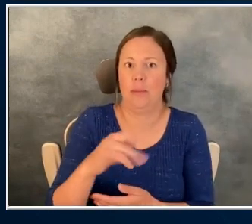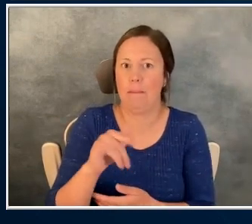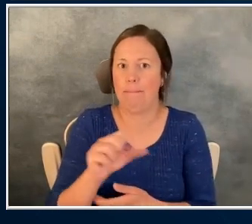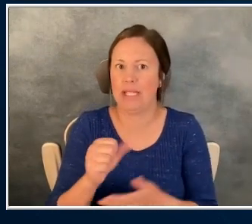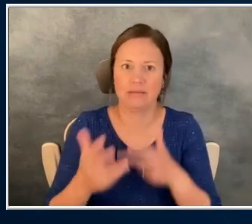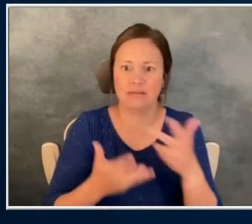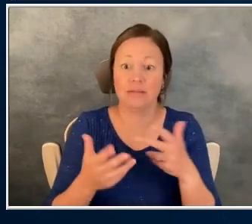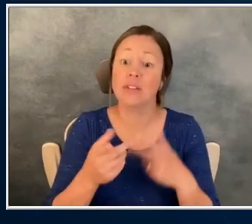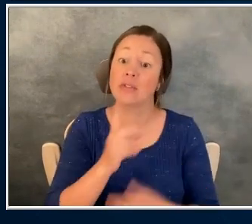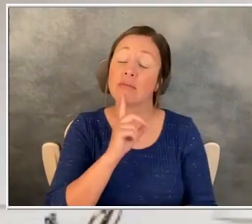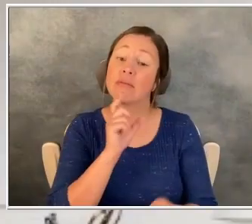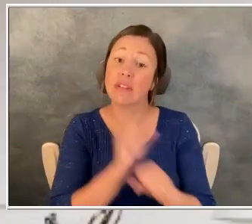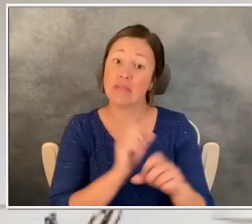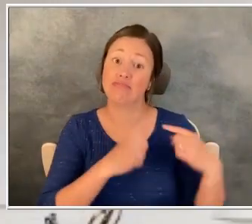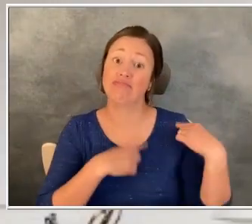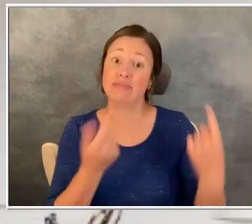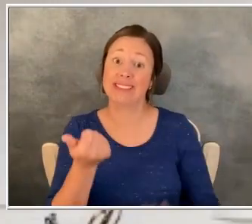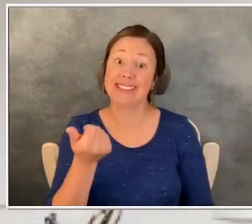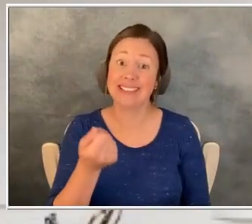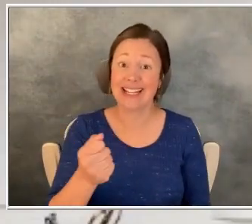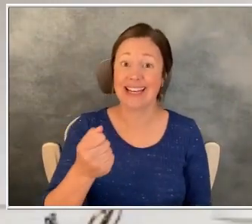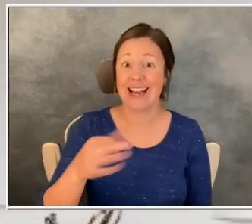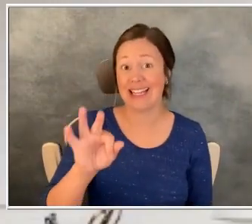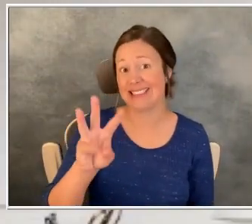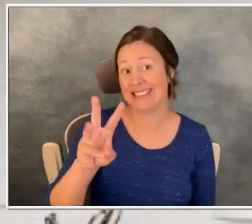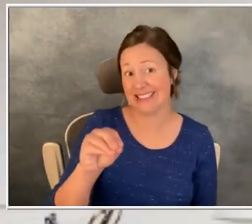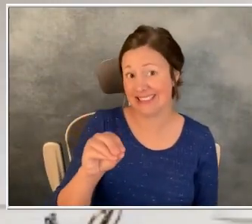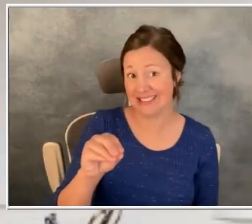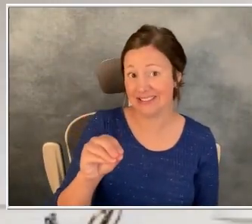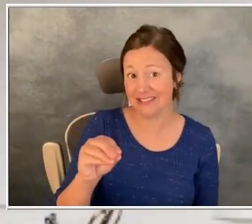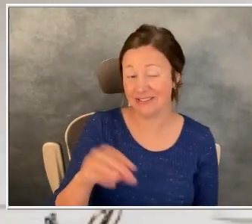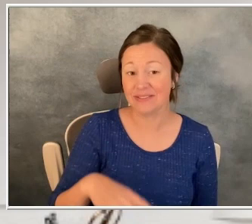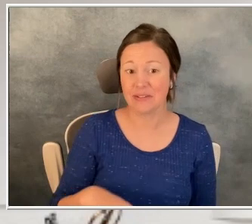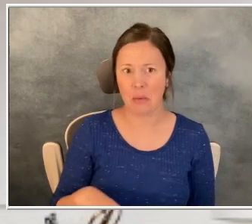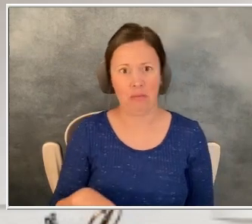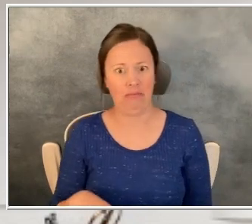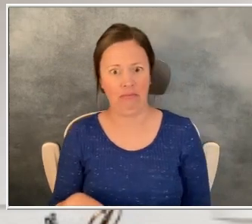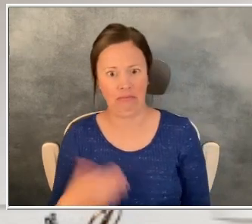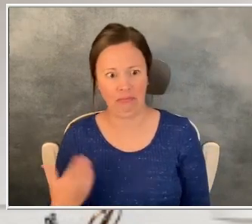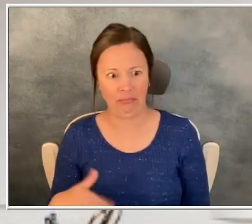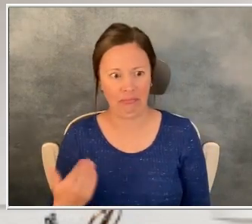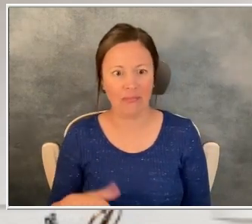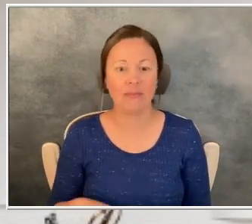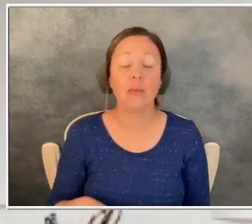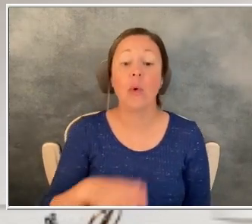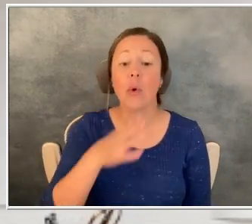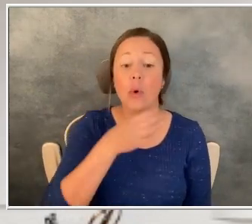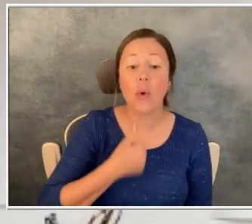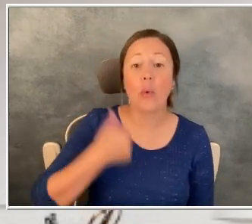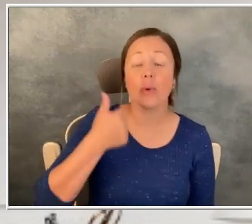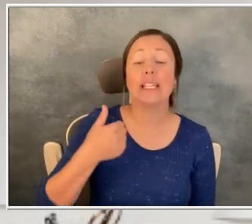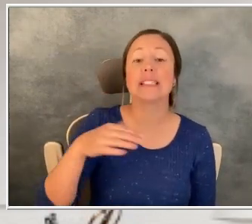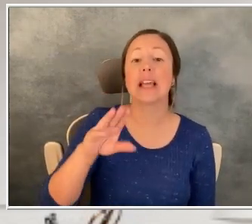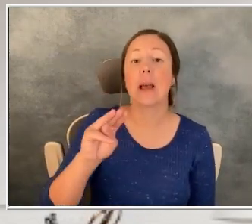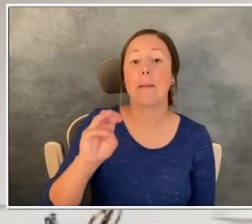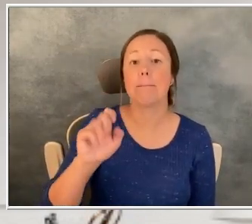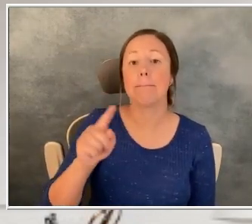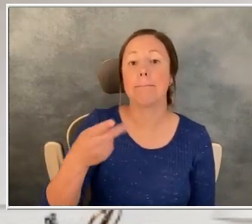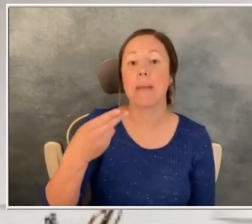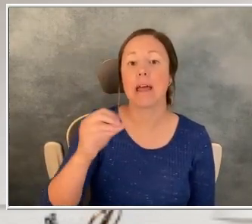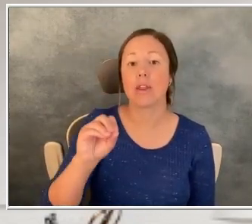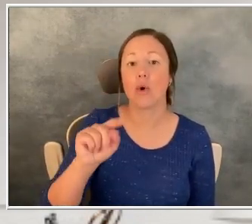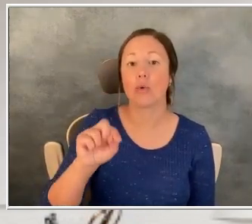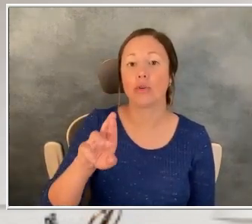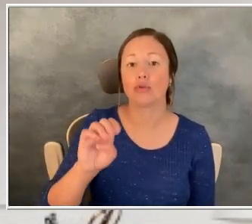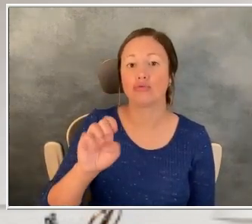Actually, they've been around since 1960. Um, so the oldest agent, fun fact, is actually a methotrexate, which is something we use in our